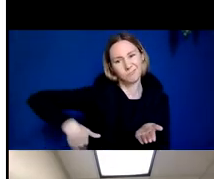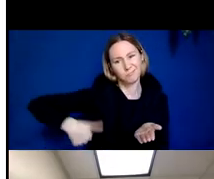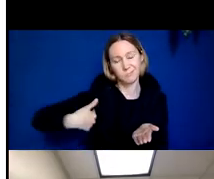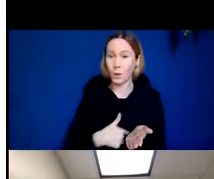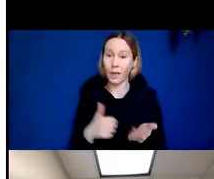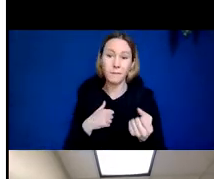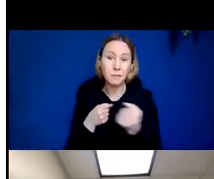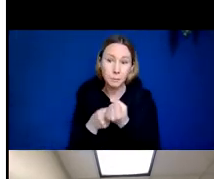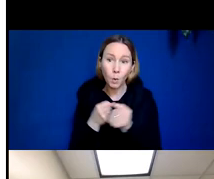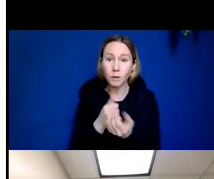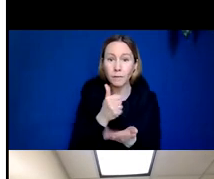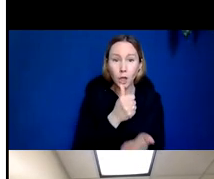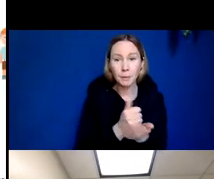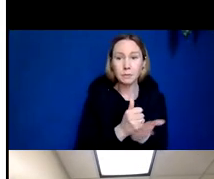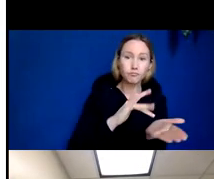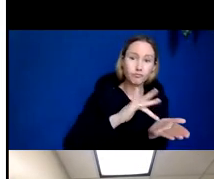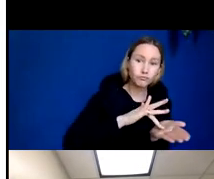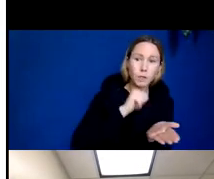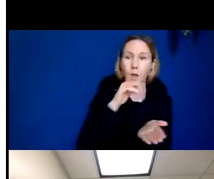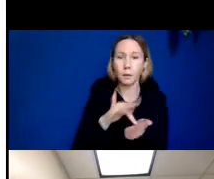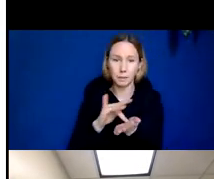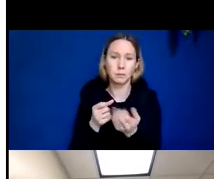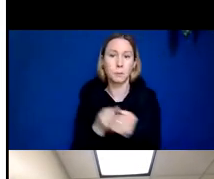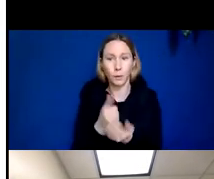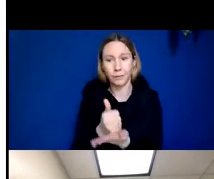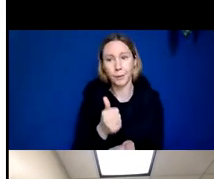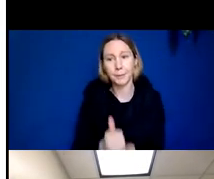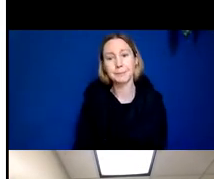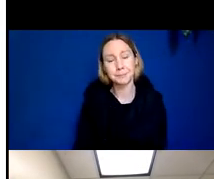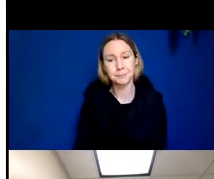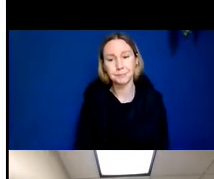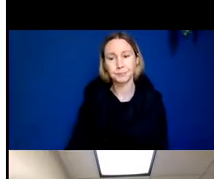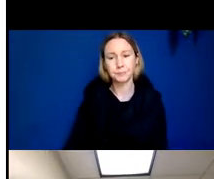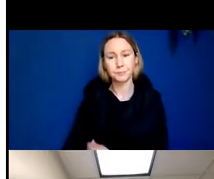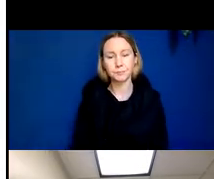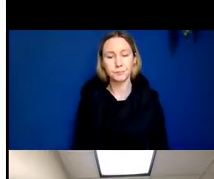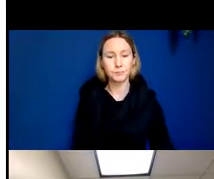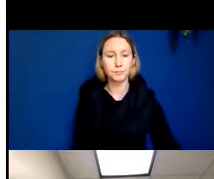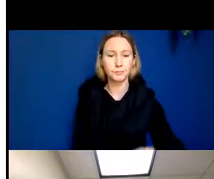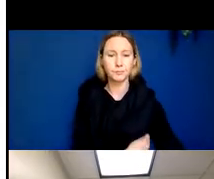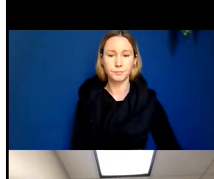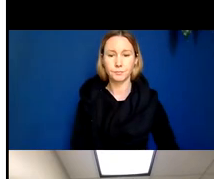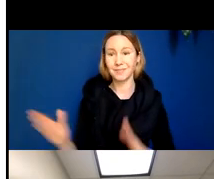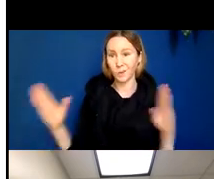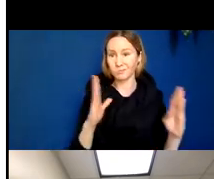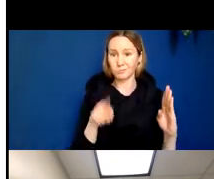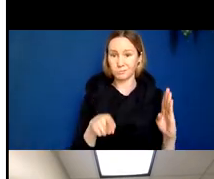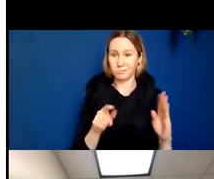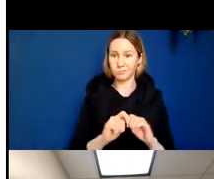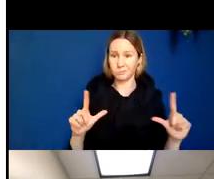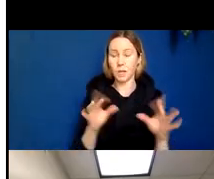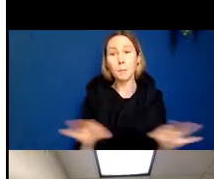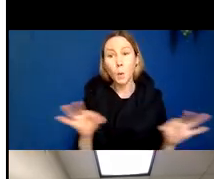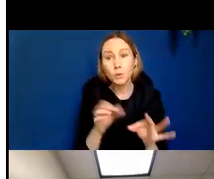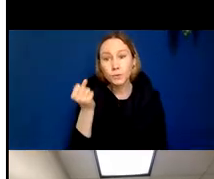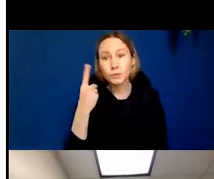pharmacological and non-pharmacological supportive therapies. So if we go back to this chart, then it's important to understand that